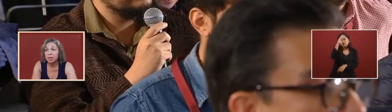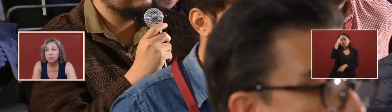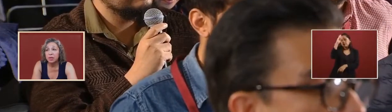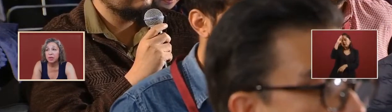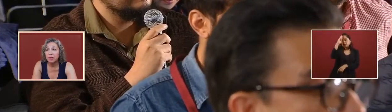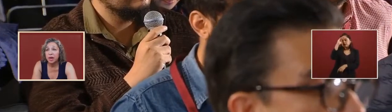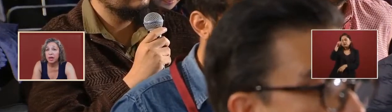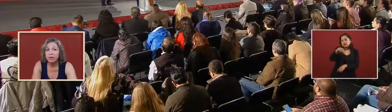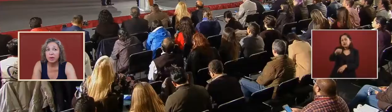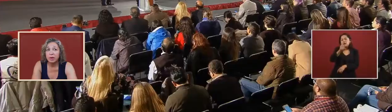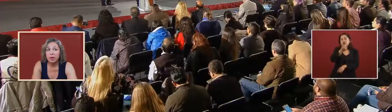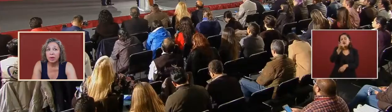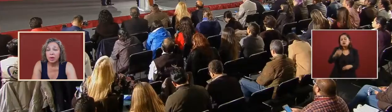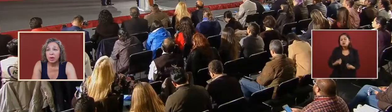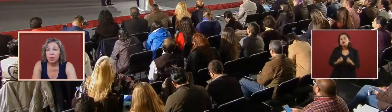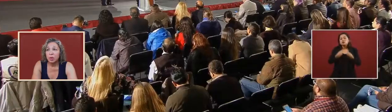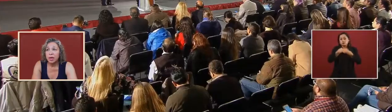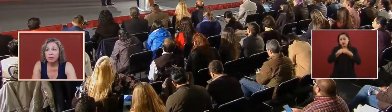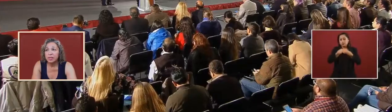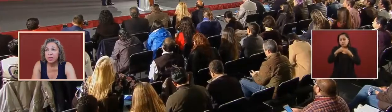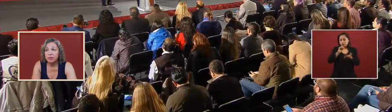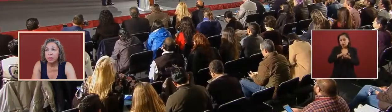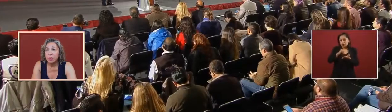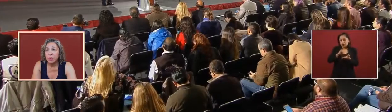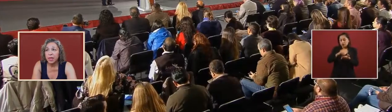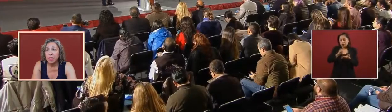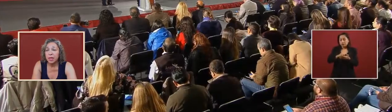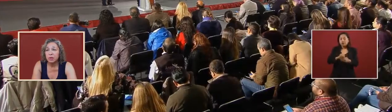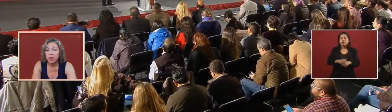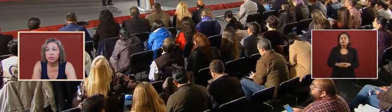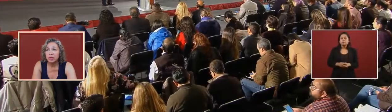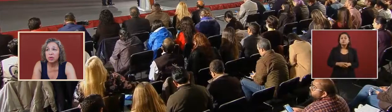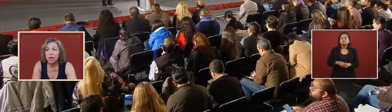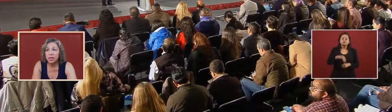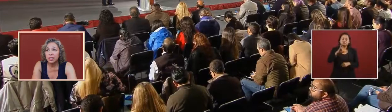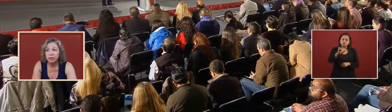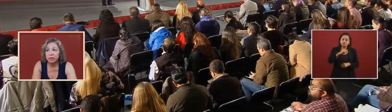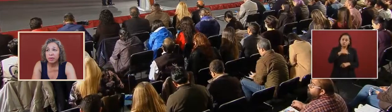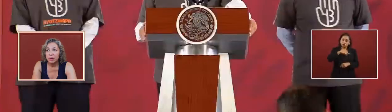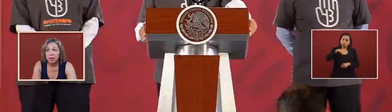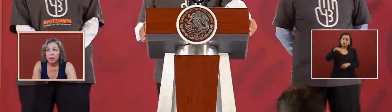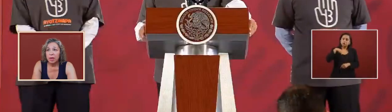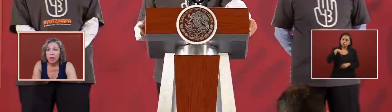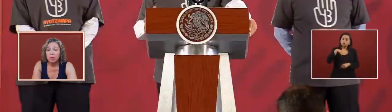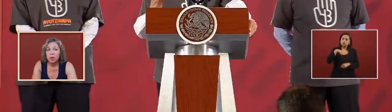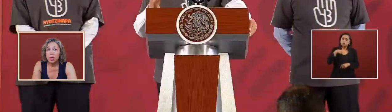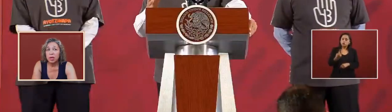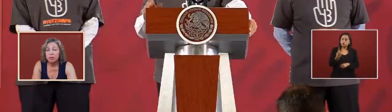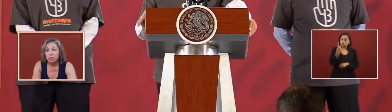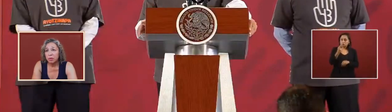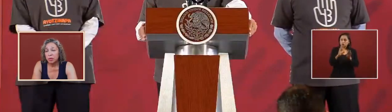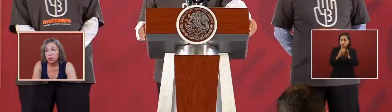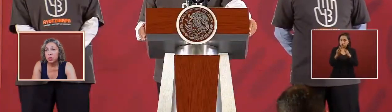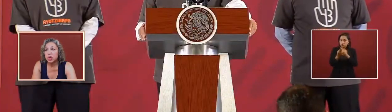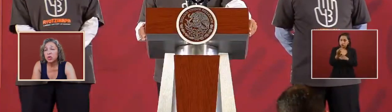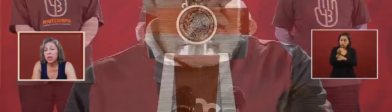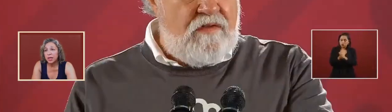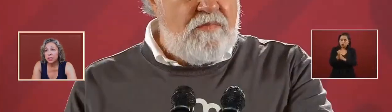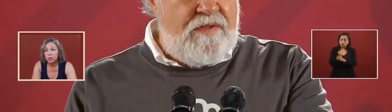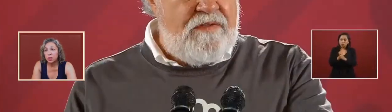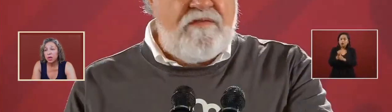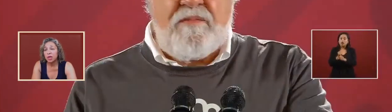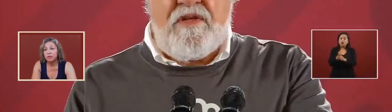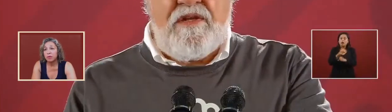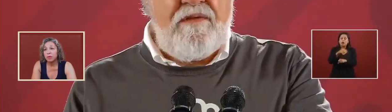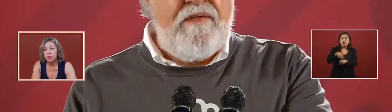there possible that they're alive we have said from the beginning we have two lines of and we're looking for two